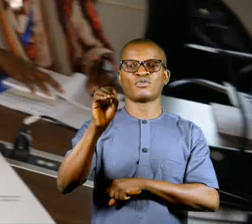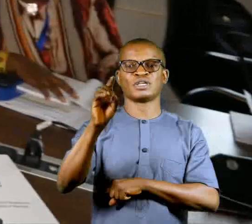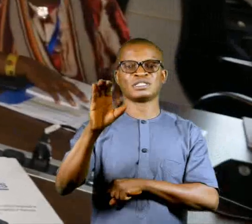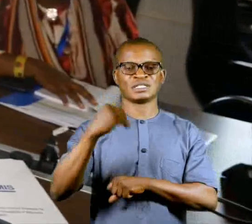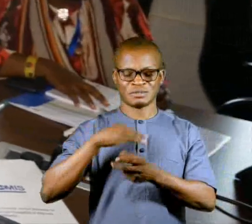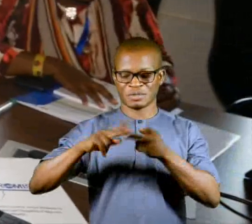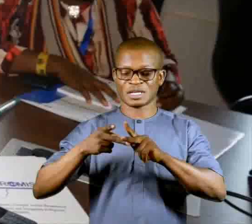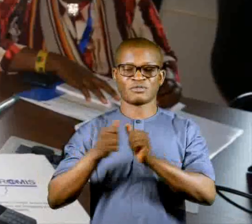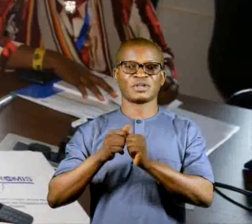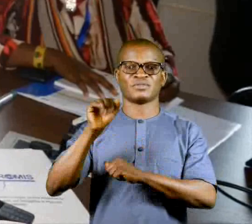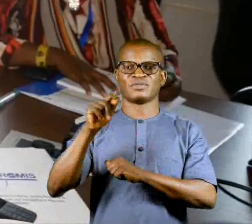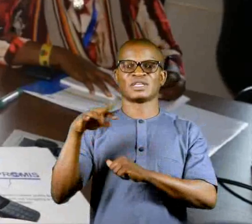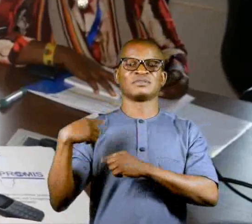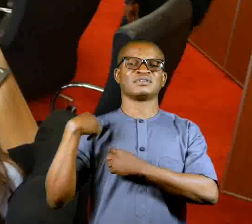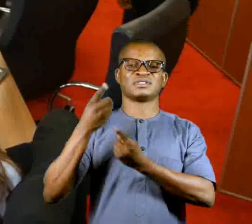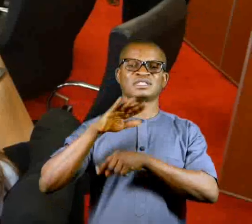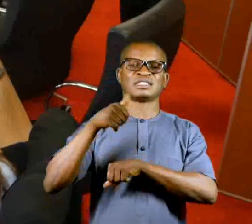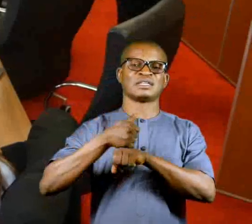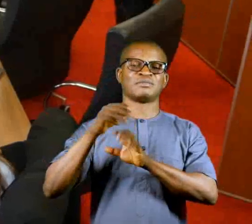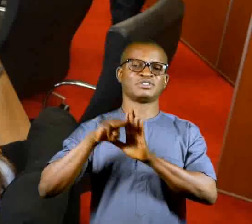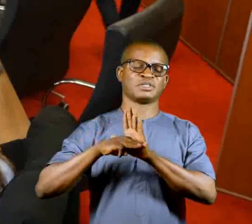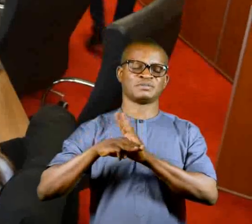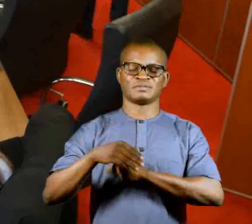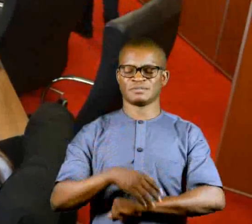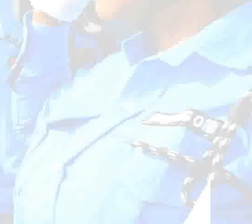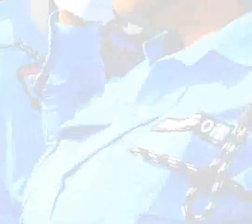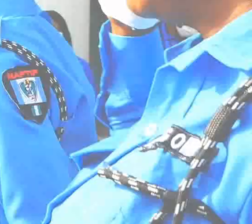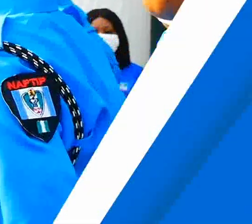has been partnering with NAPTIP since the inception of the agency.